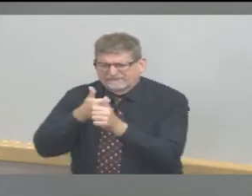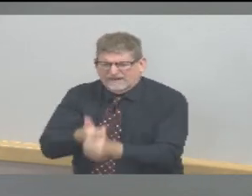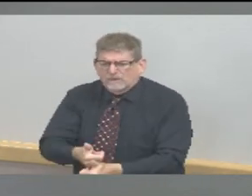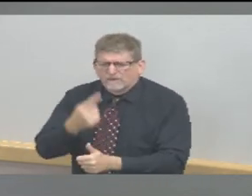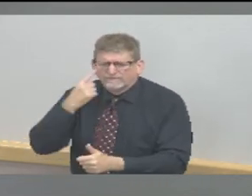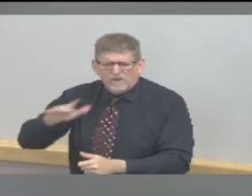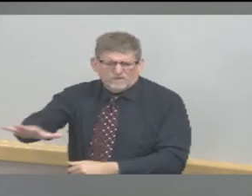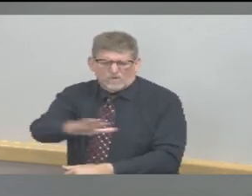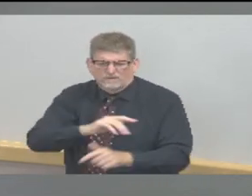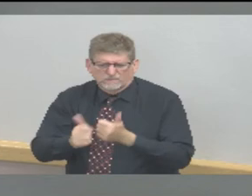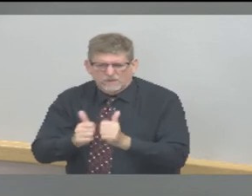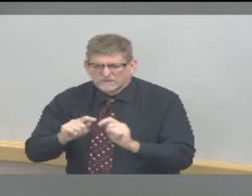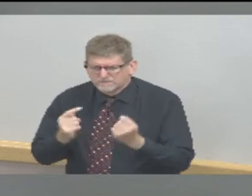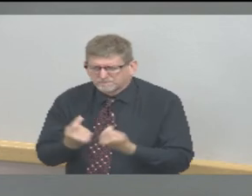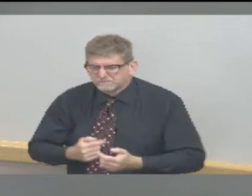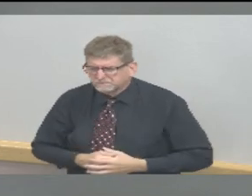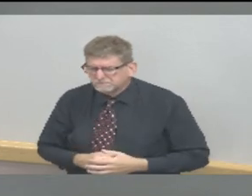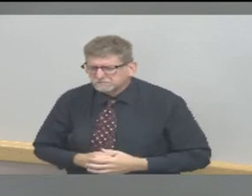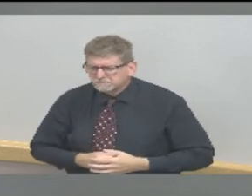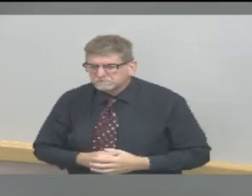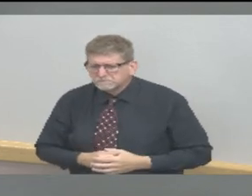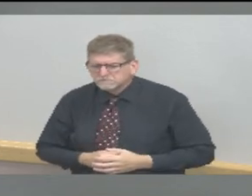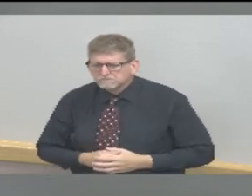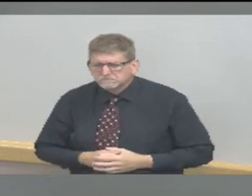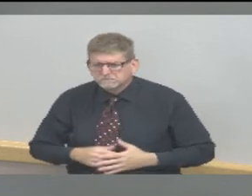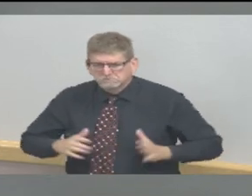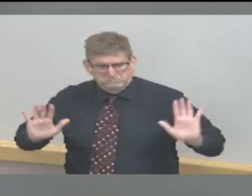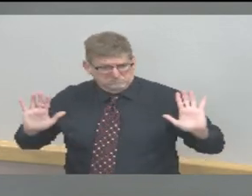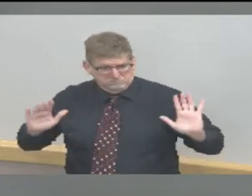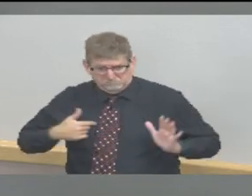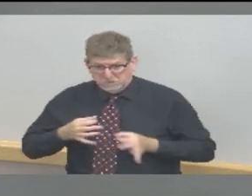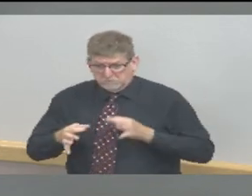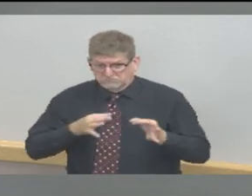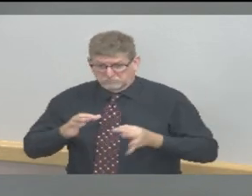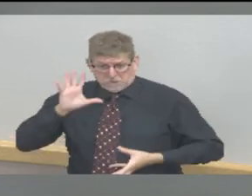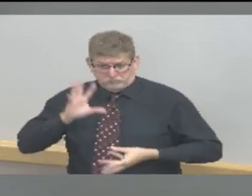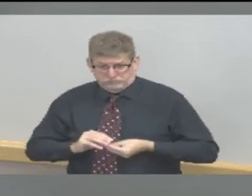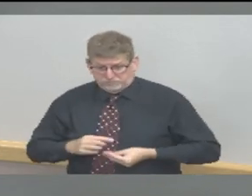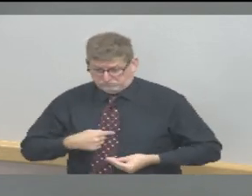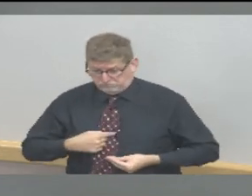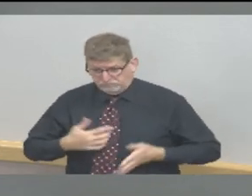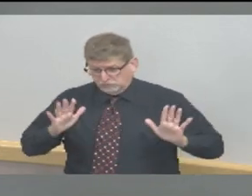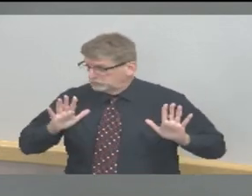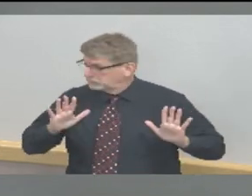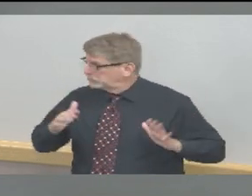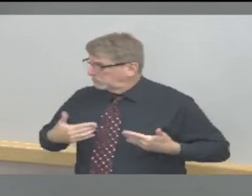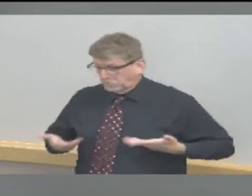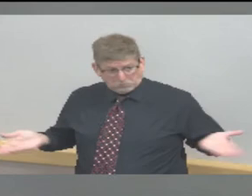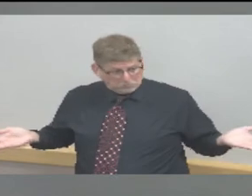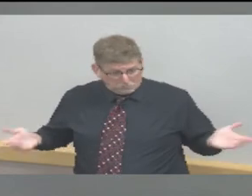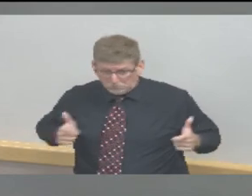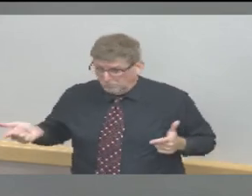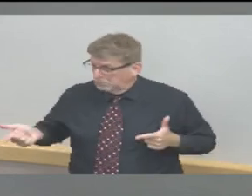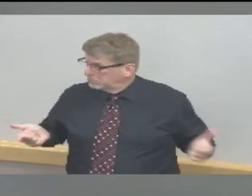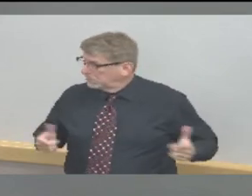remarks for today at this point I'd like to turn things over to our other panel members if they have anything they'd like to add